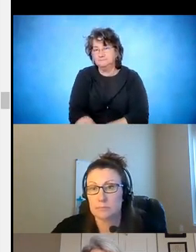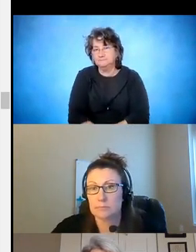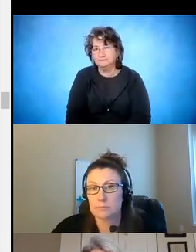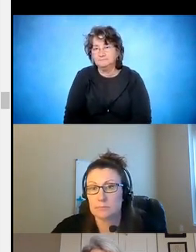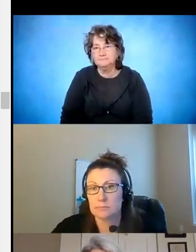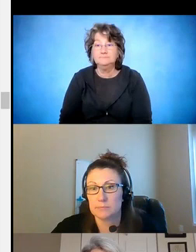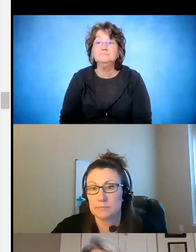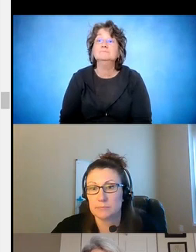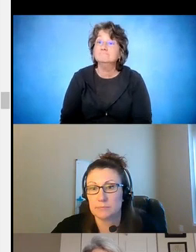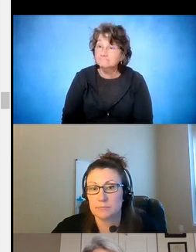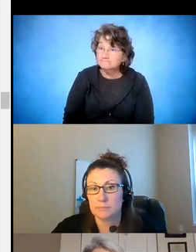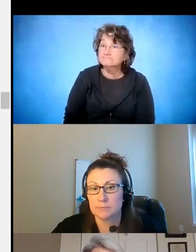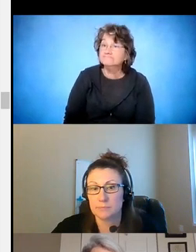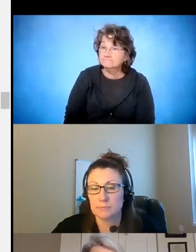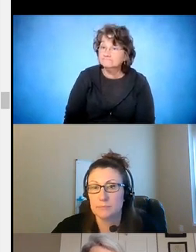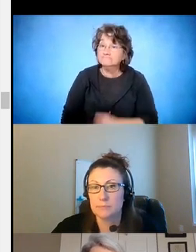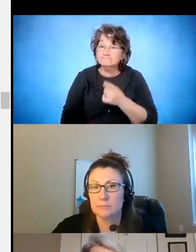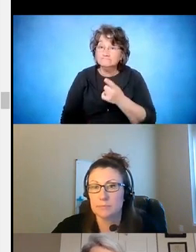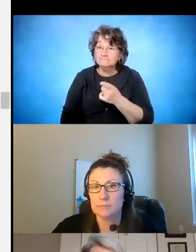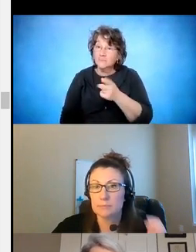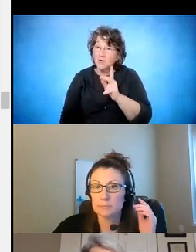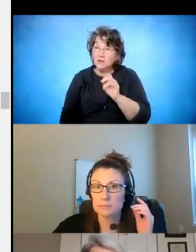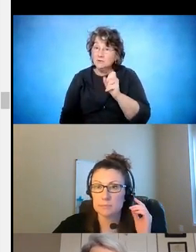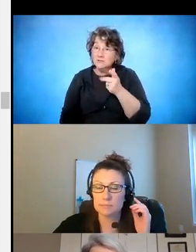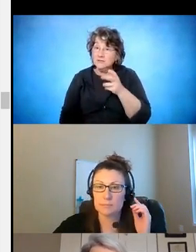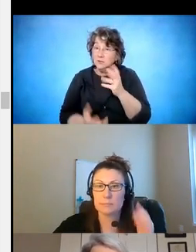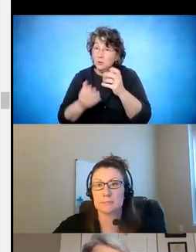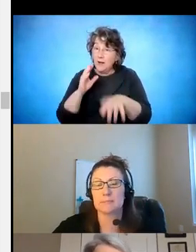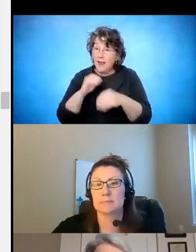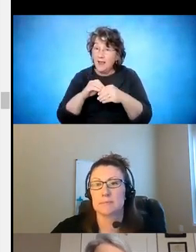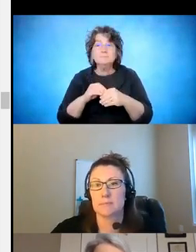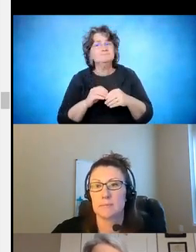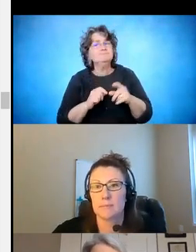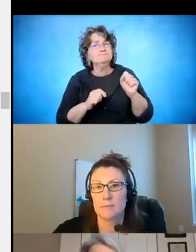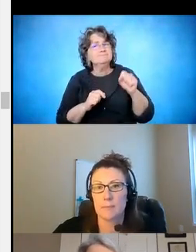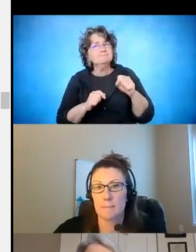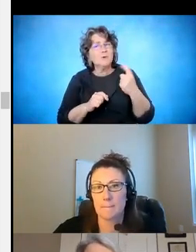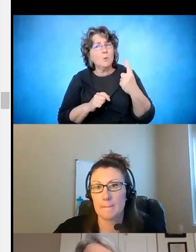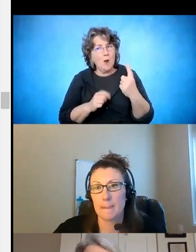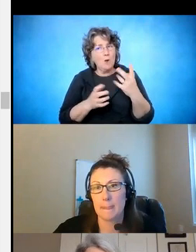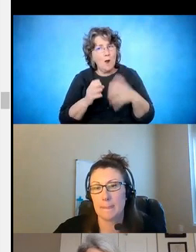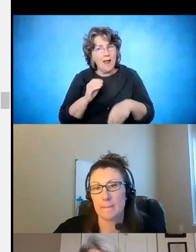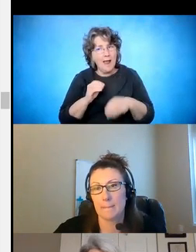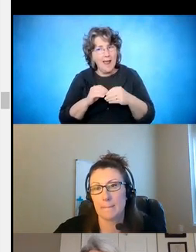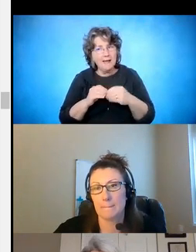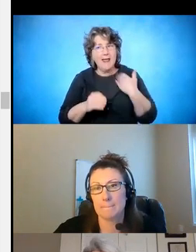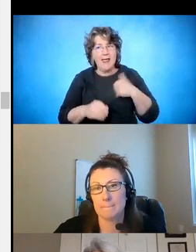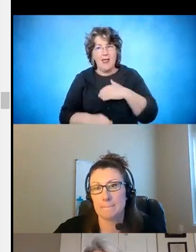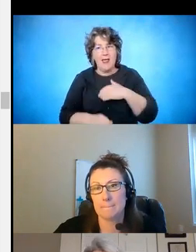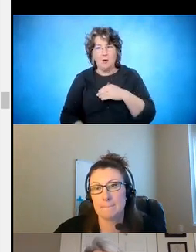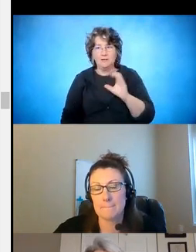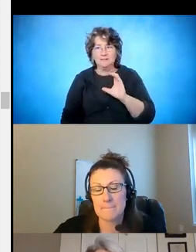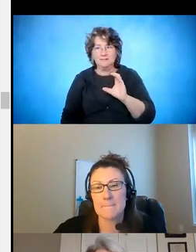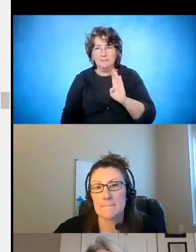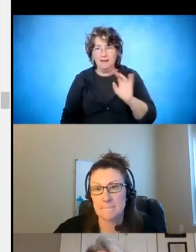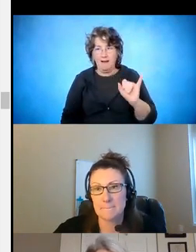And I don't know, personally, do you have anything to add? The only thing that I would add is that as a part of our CBI, the